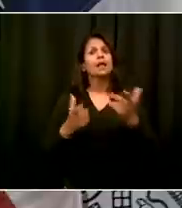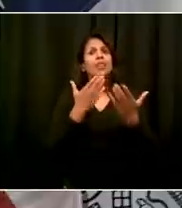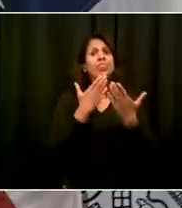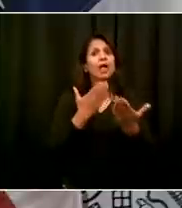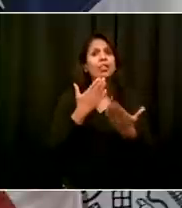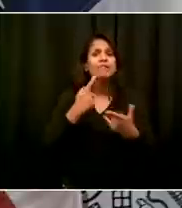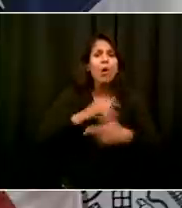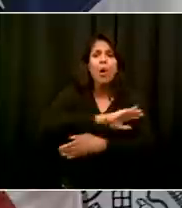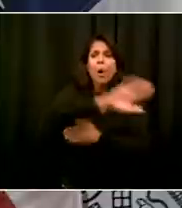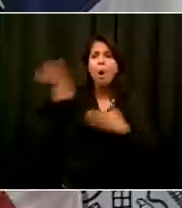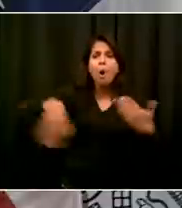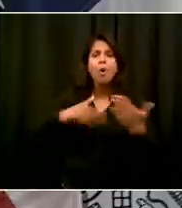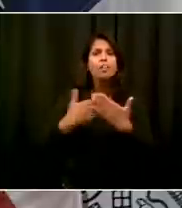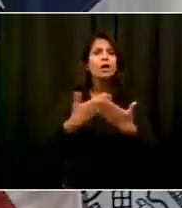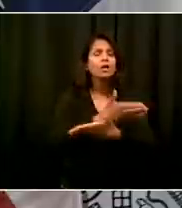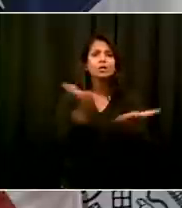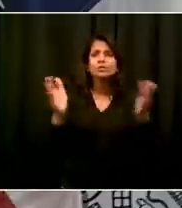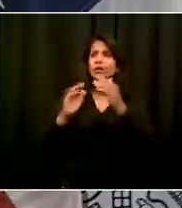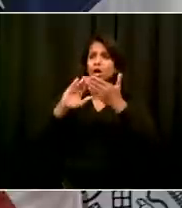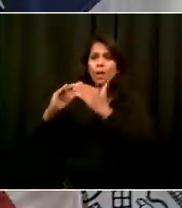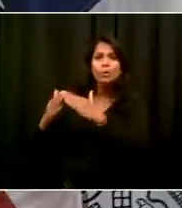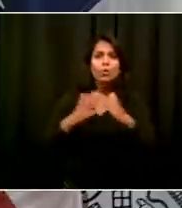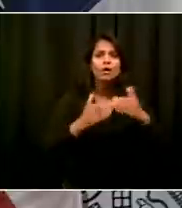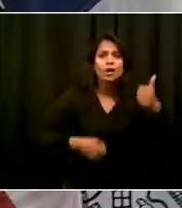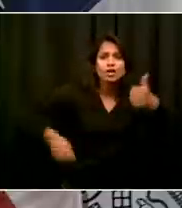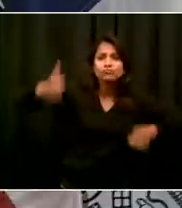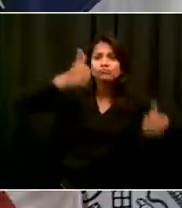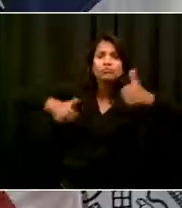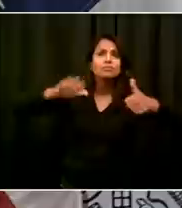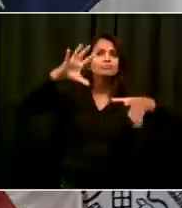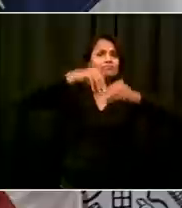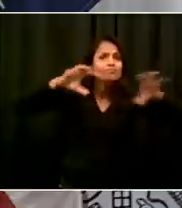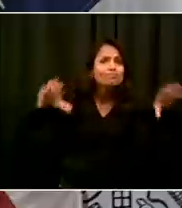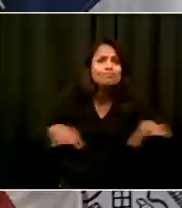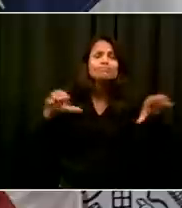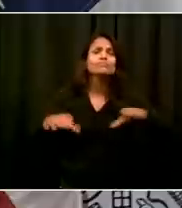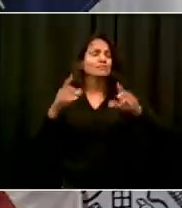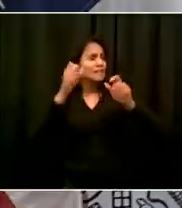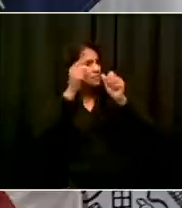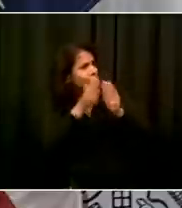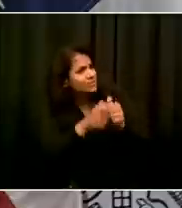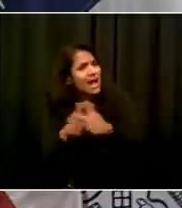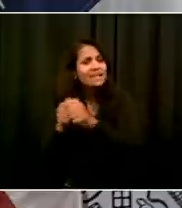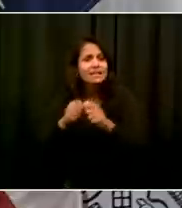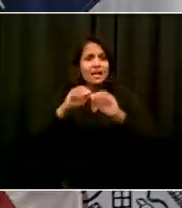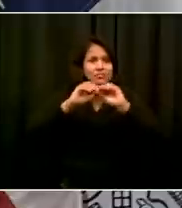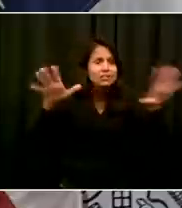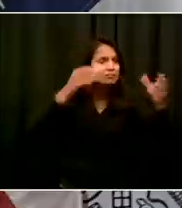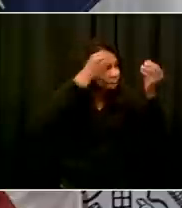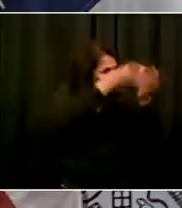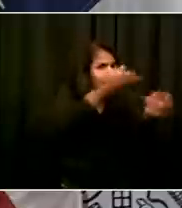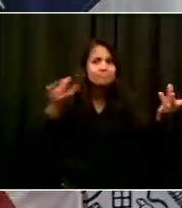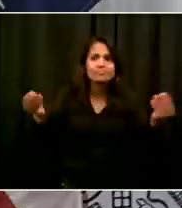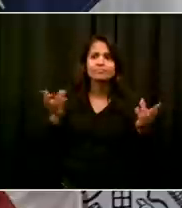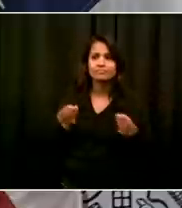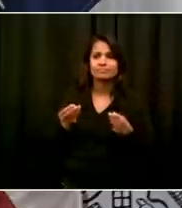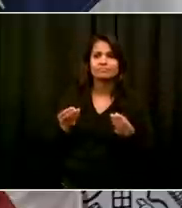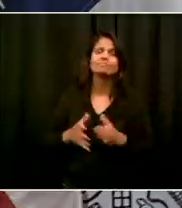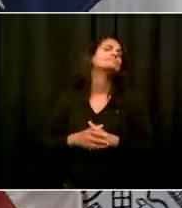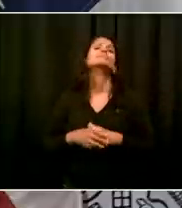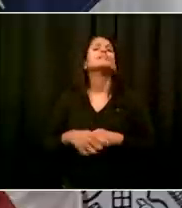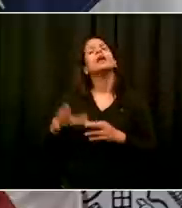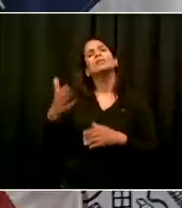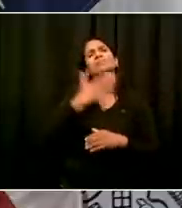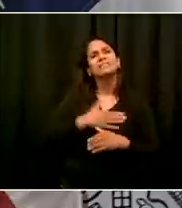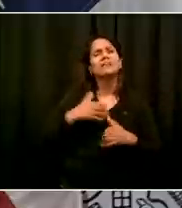message that tells people how to stay safe, how to protect their families, how to protect their community. Wear those masks. Practice that distancing. Get